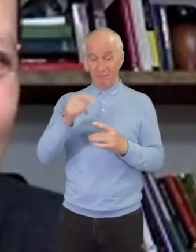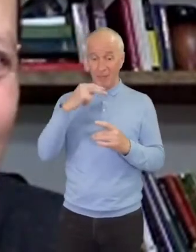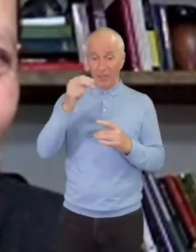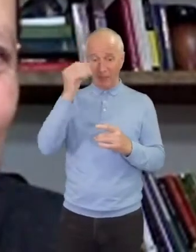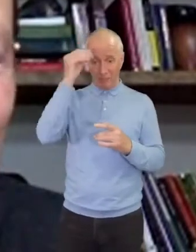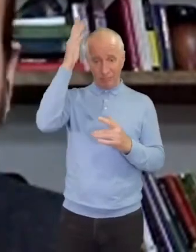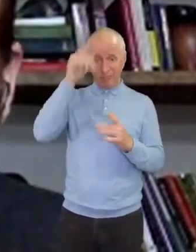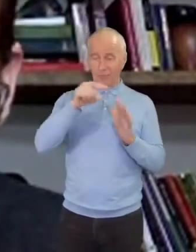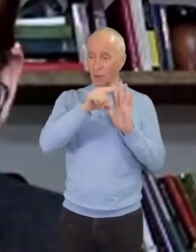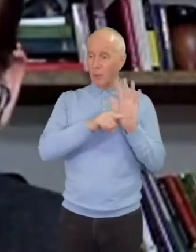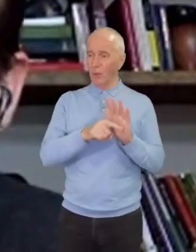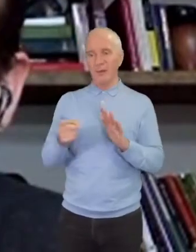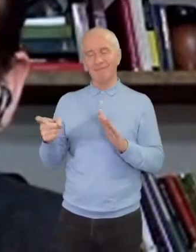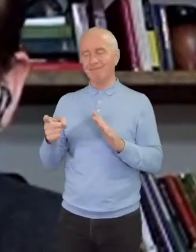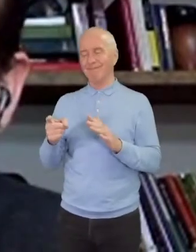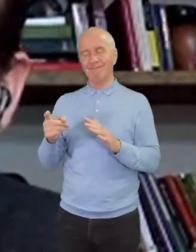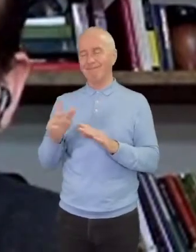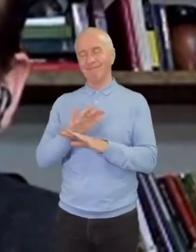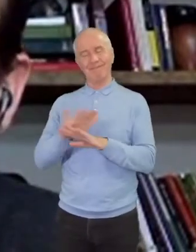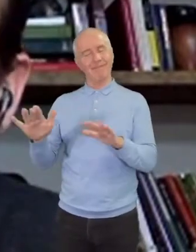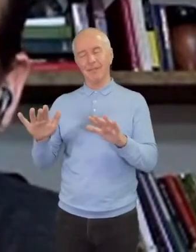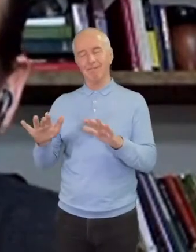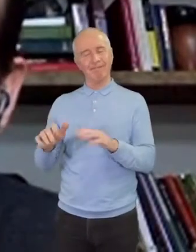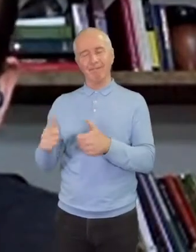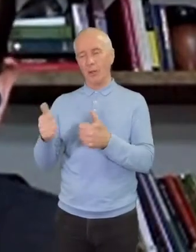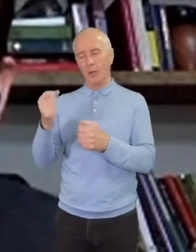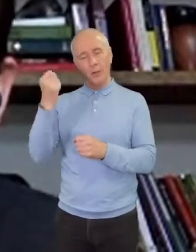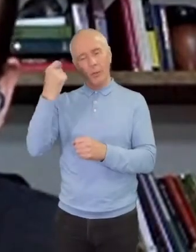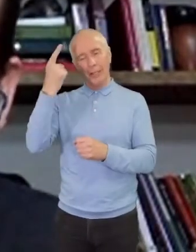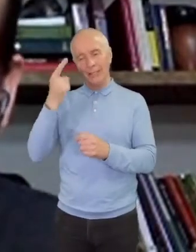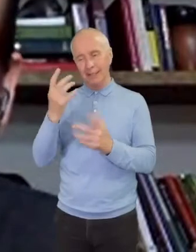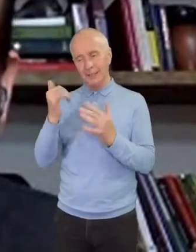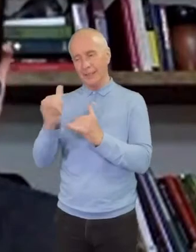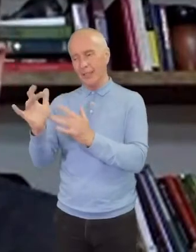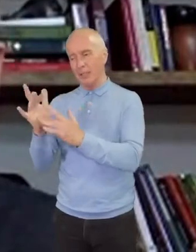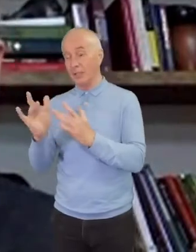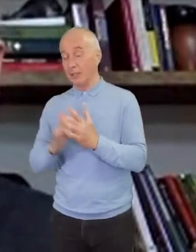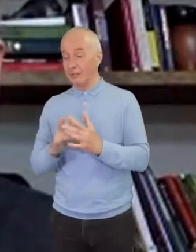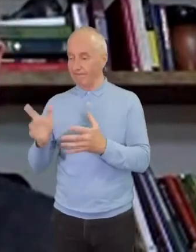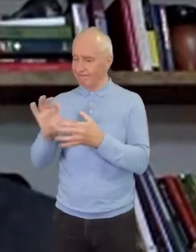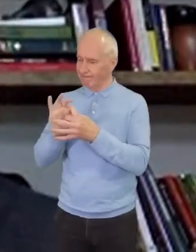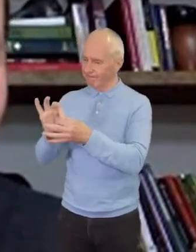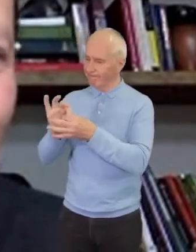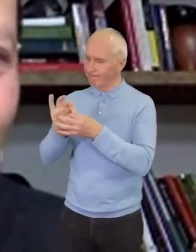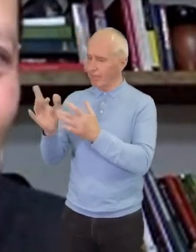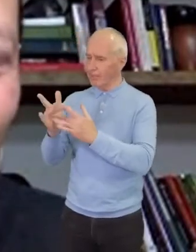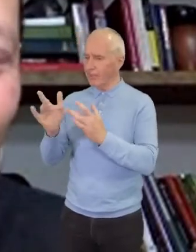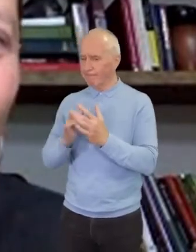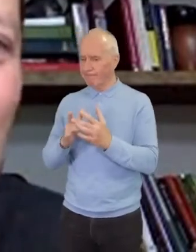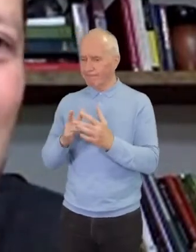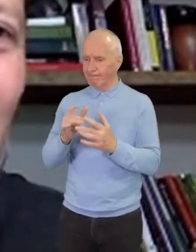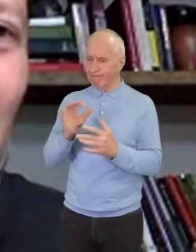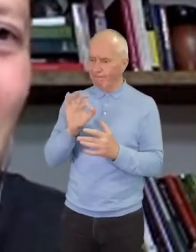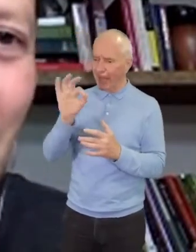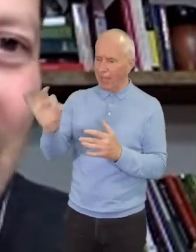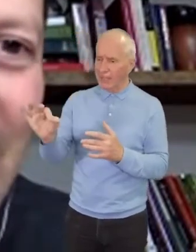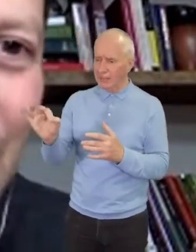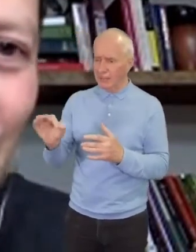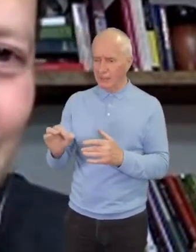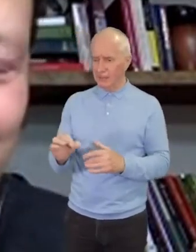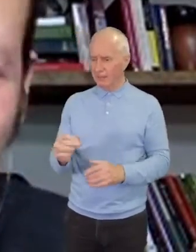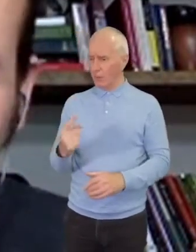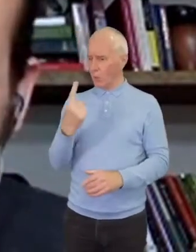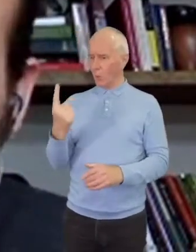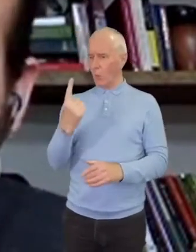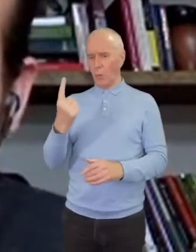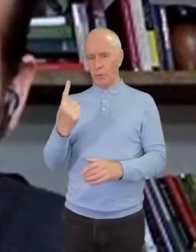idea, right? And so as he's interacting with Jesus, he asked this question, who is my